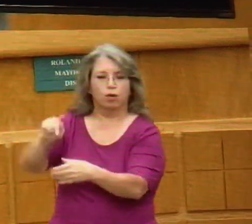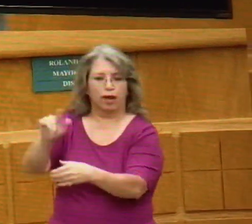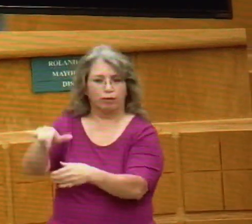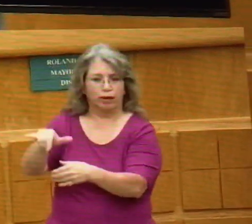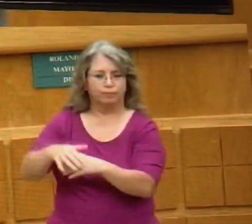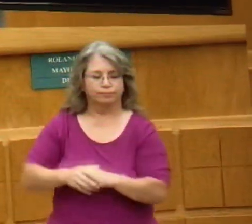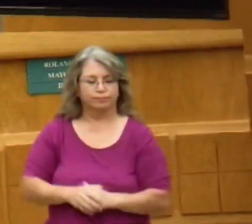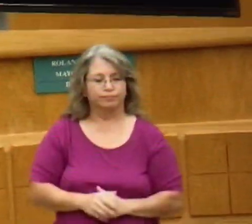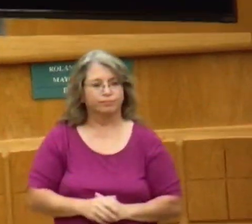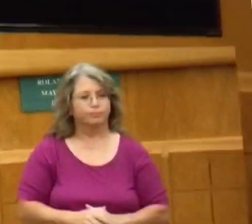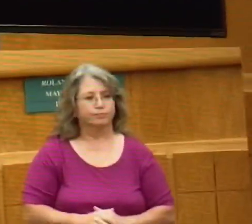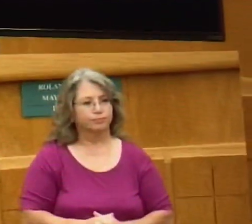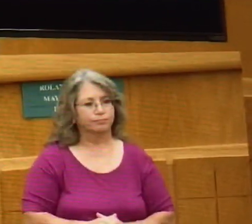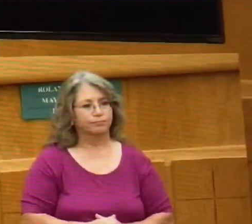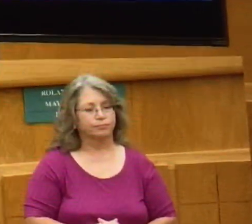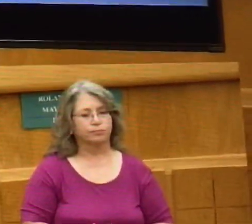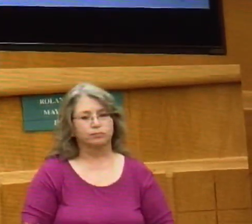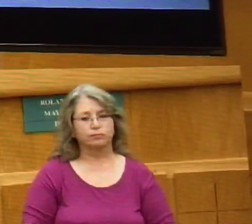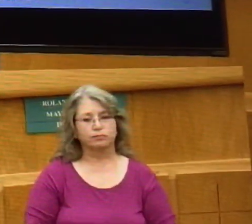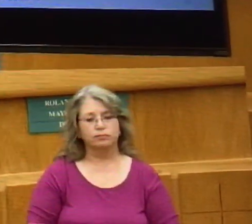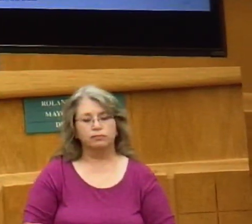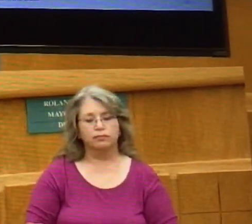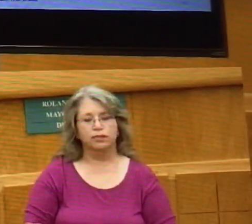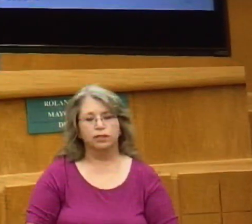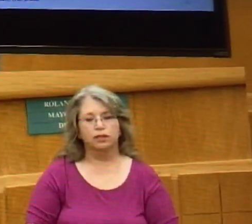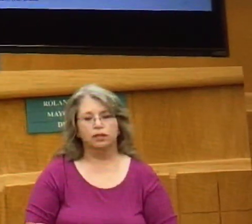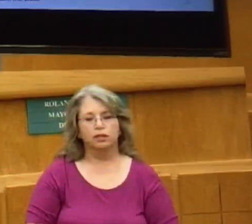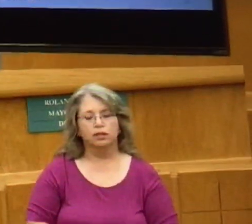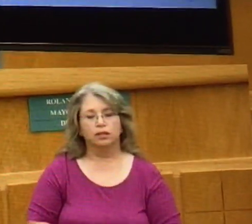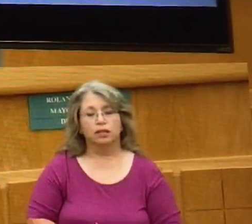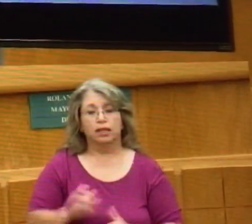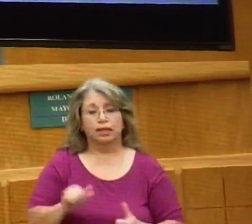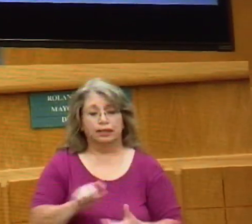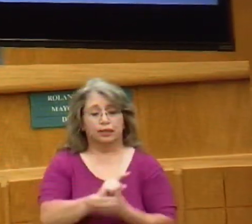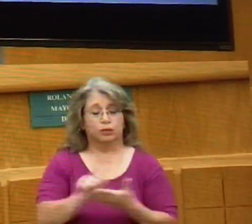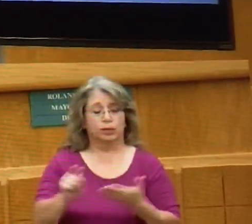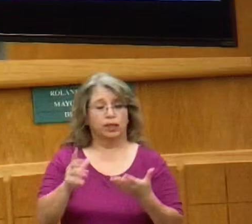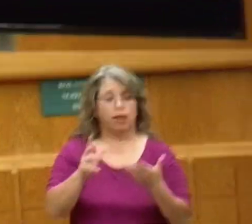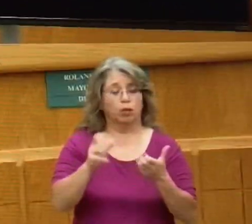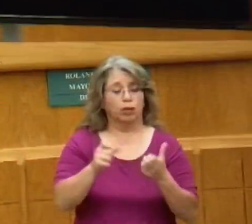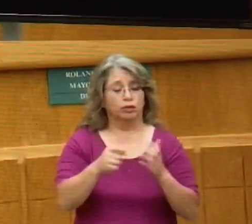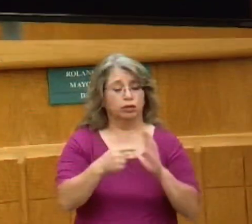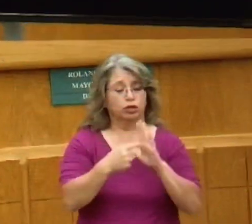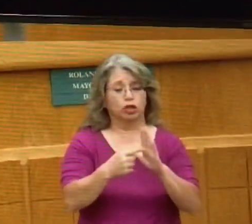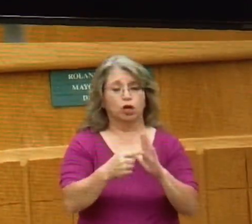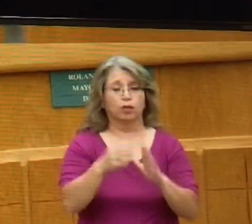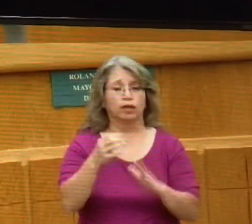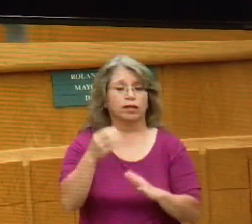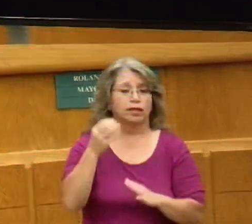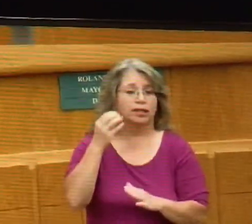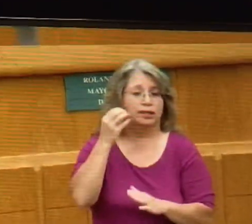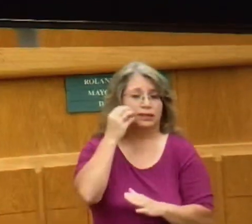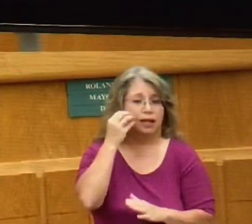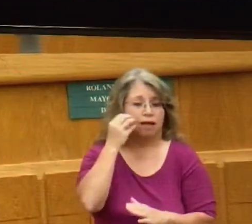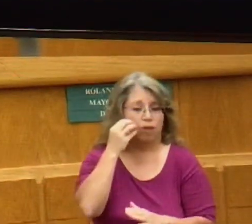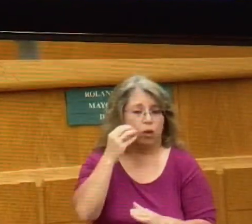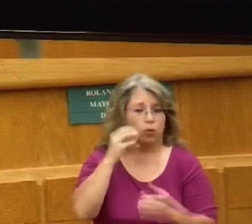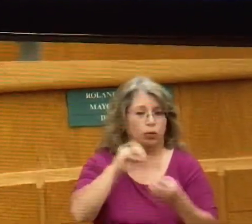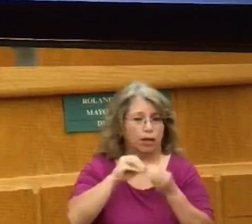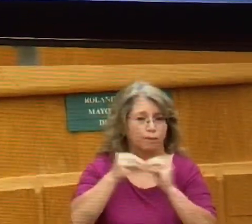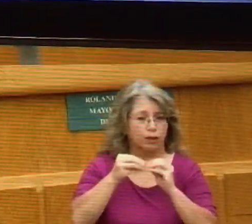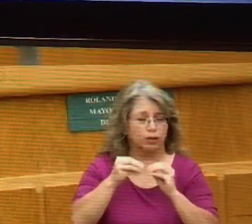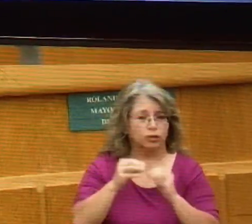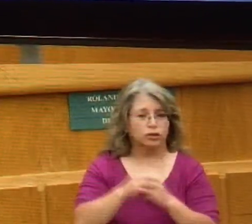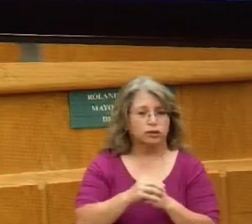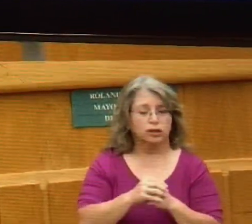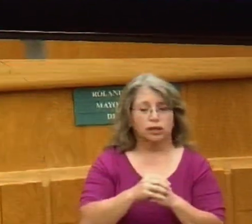This week I want to go transition from that into the cell phone data, and I like to show this graph because in 2008